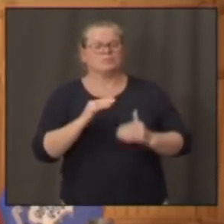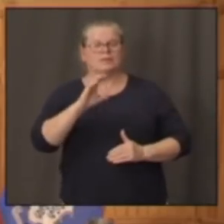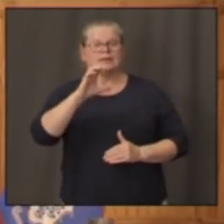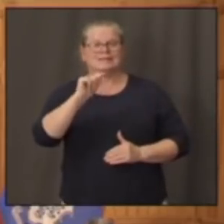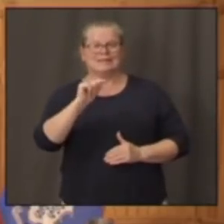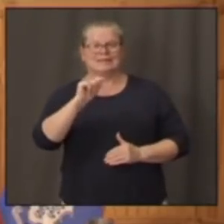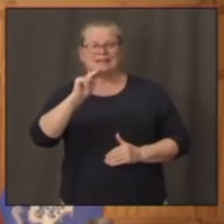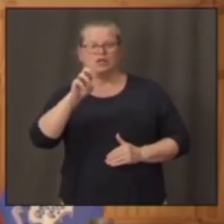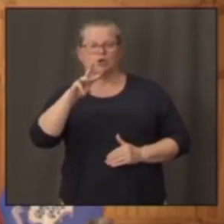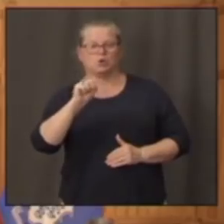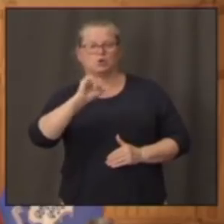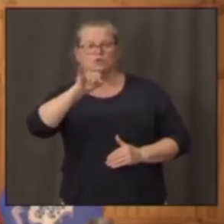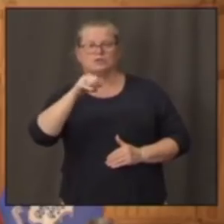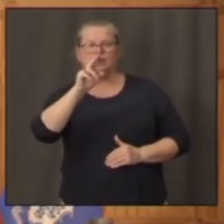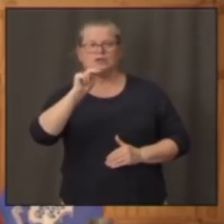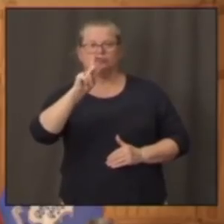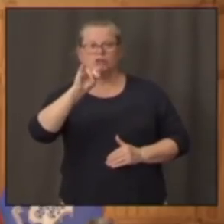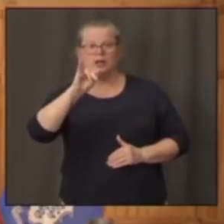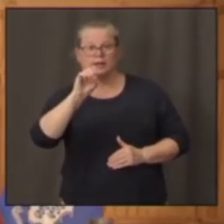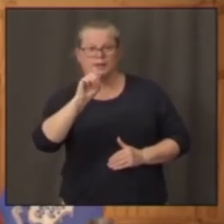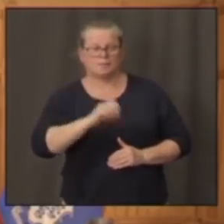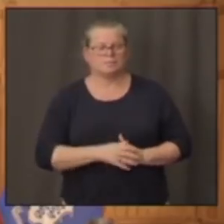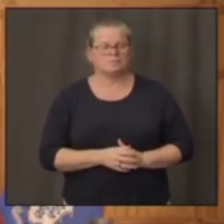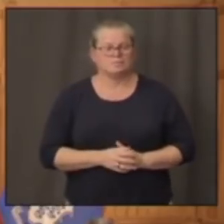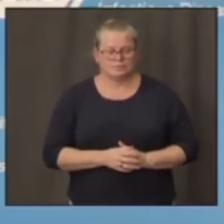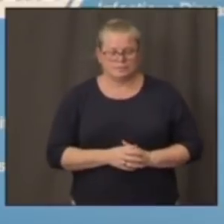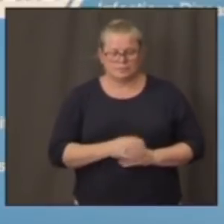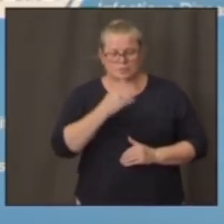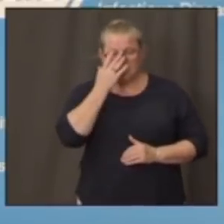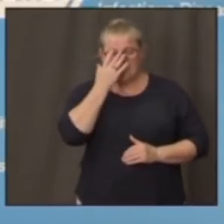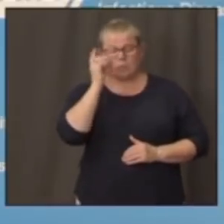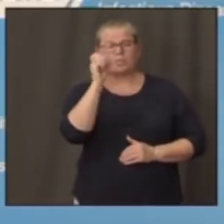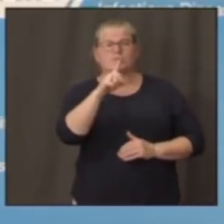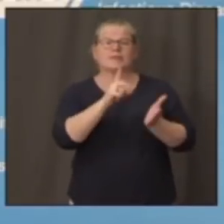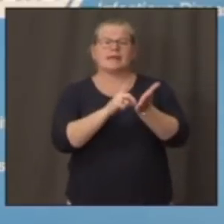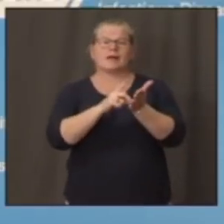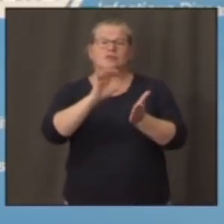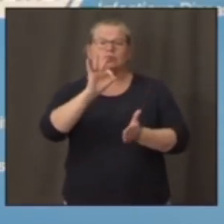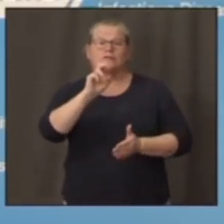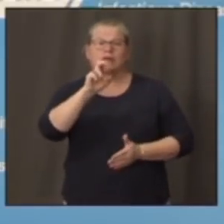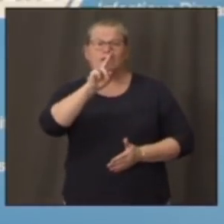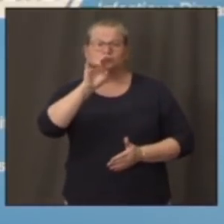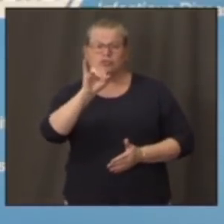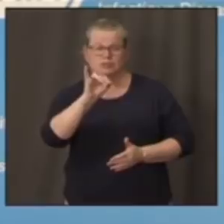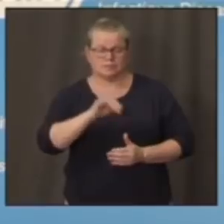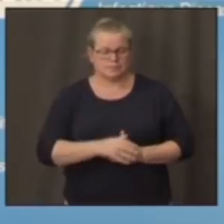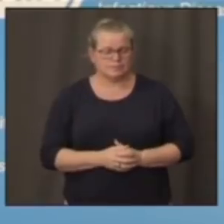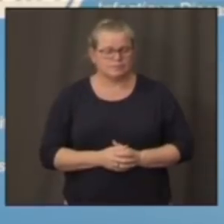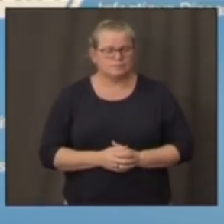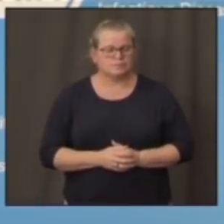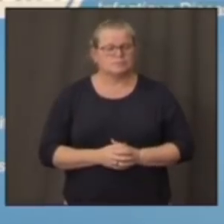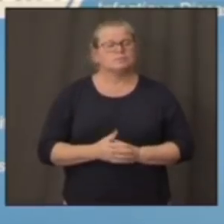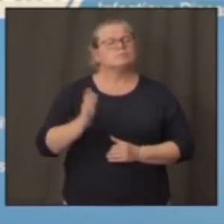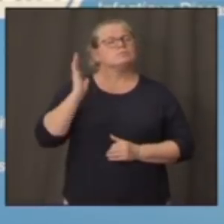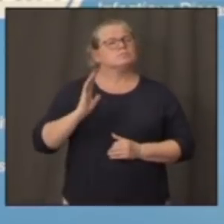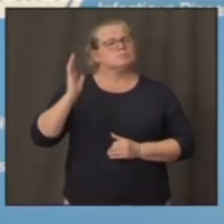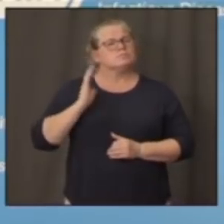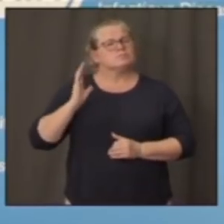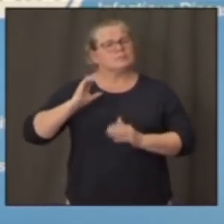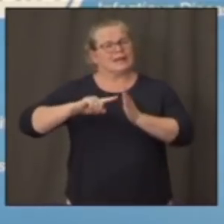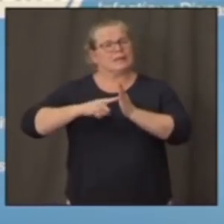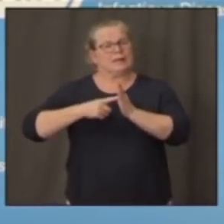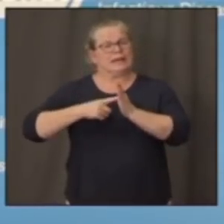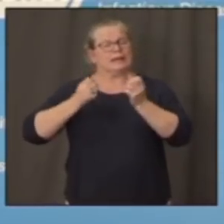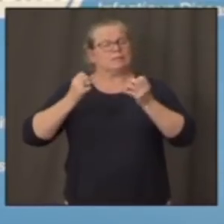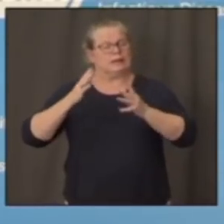Thanks, Max. And this question is for Dr. Fauci. In the early months, a lot of decisions were made to ensure that frontline